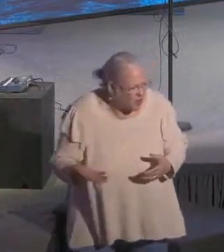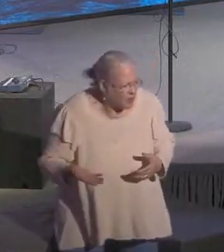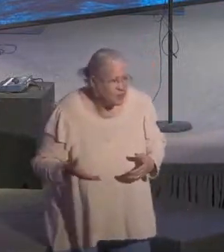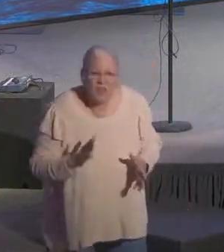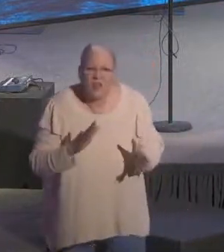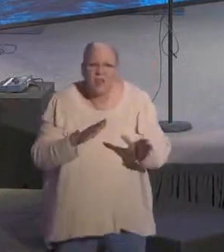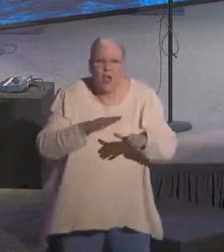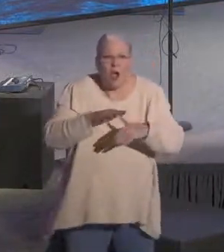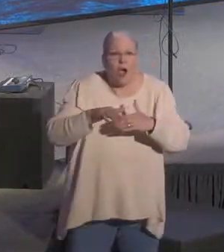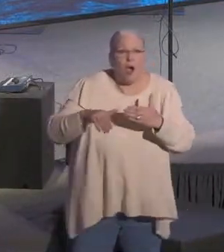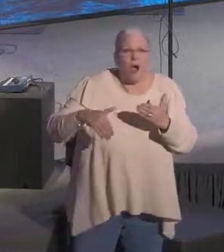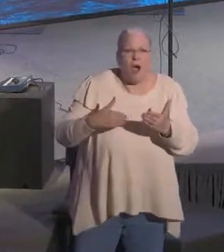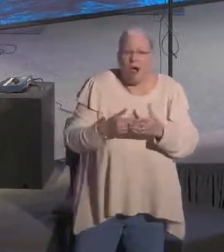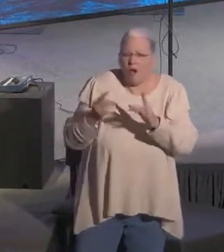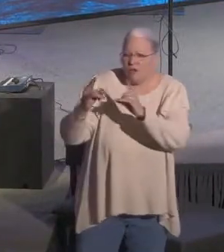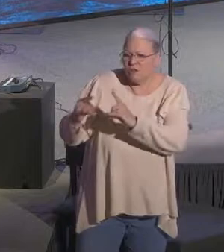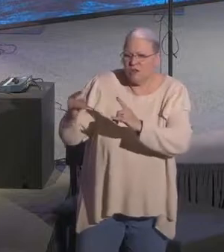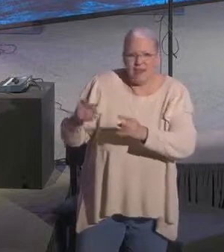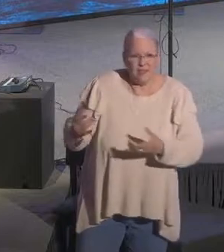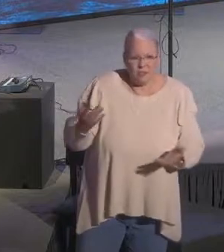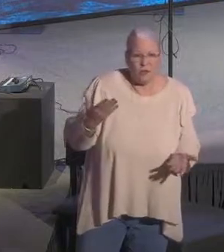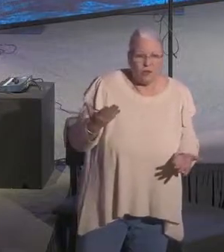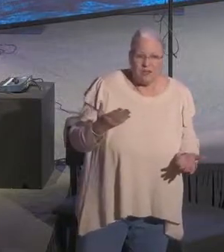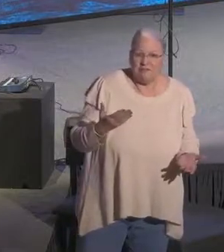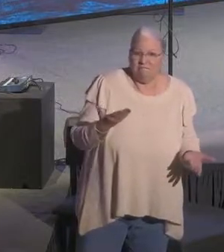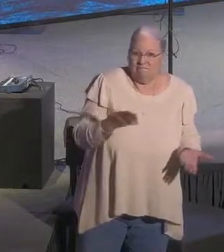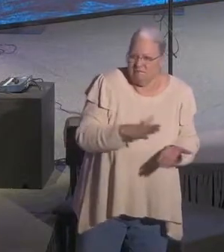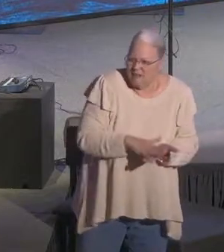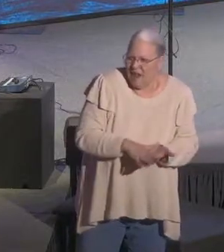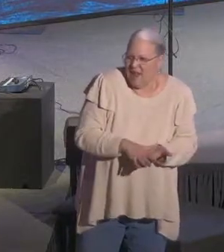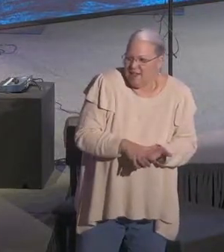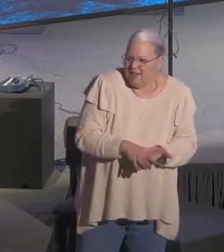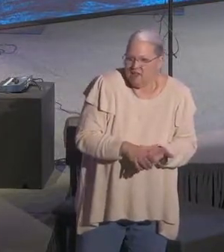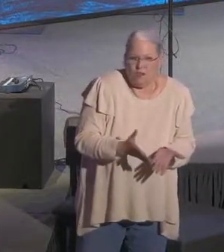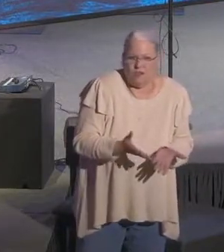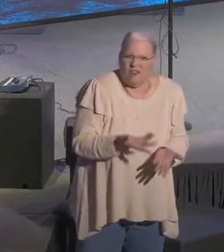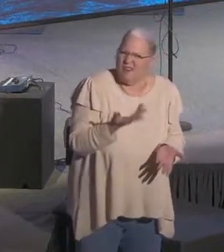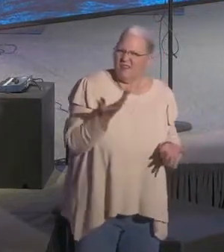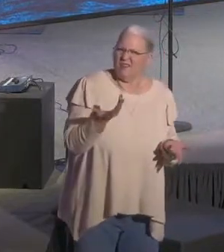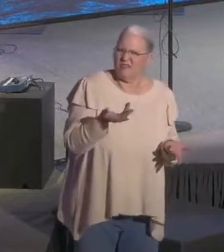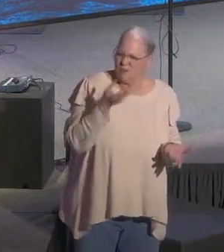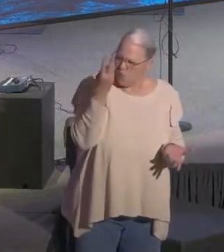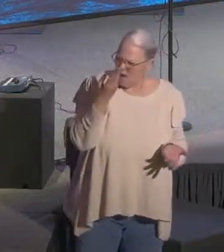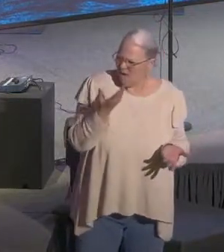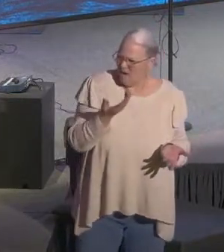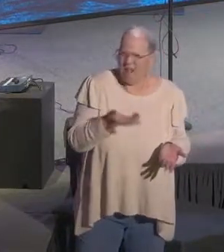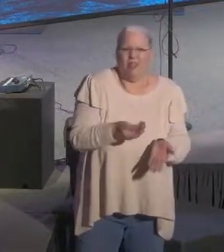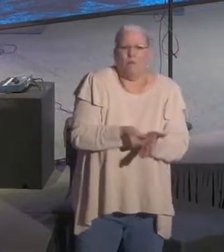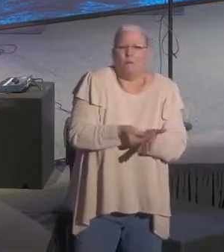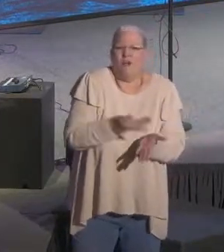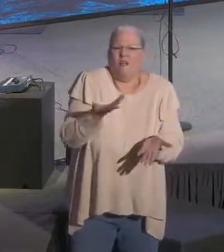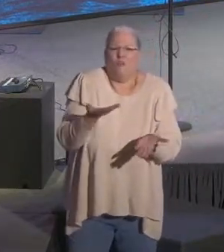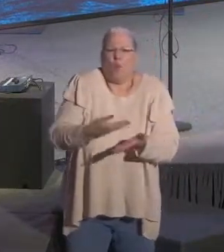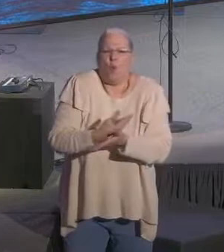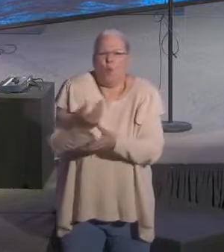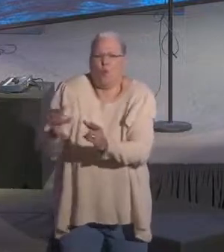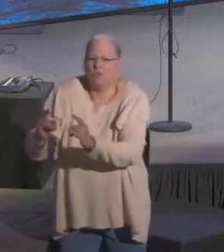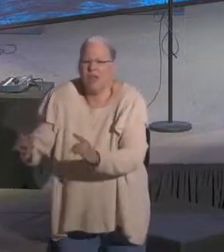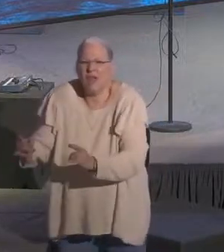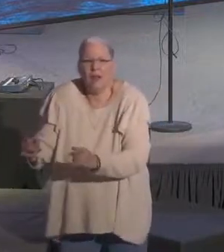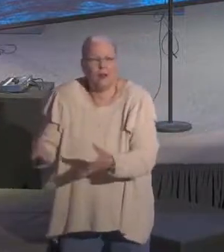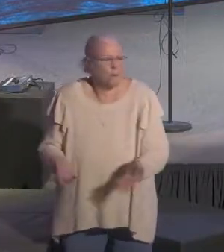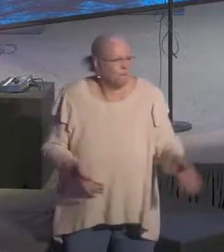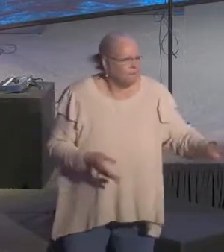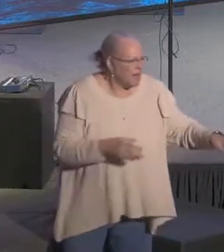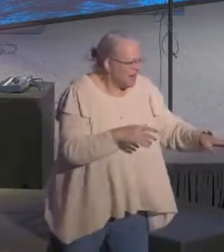they all have nice tents. Their tents are nicer than my tents. I started to wonder about that. Saw a guy that appeared to be